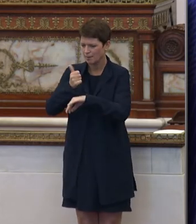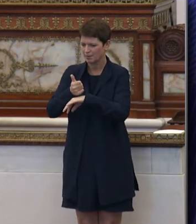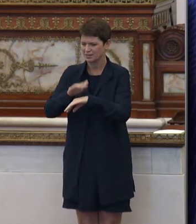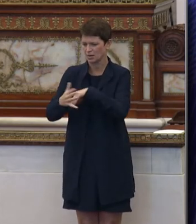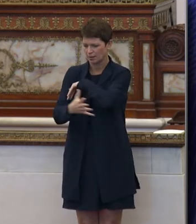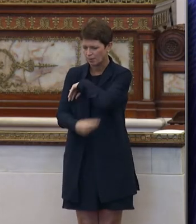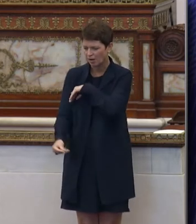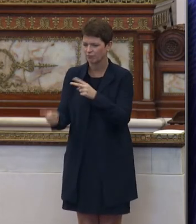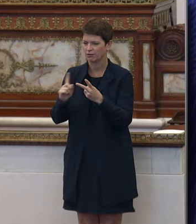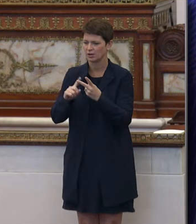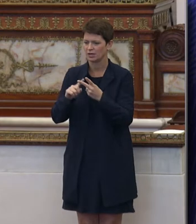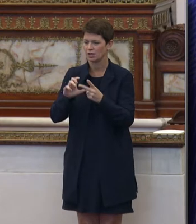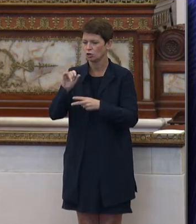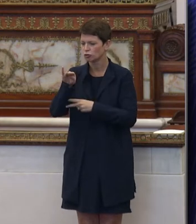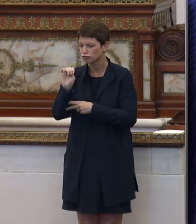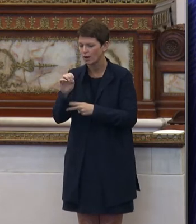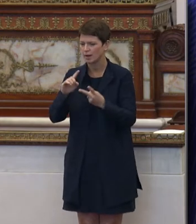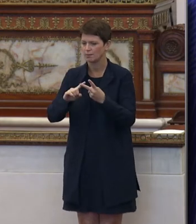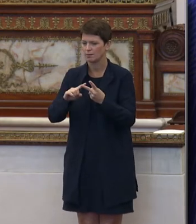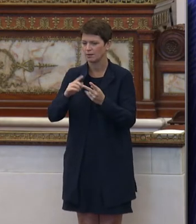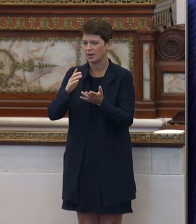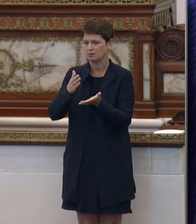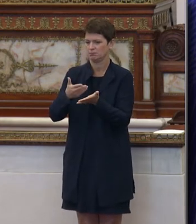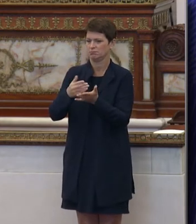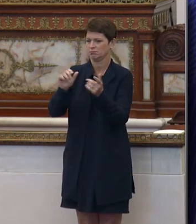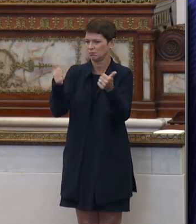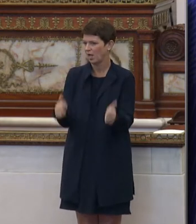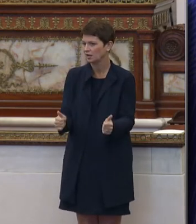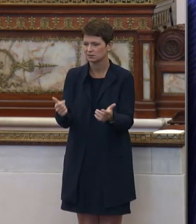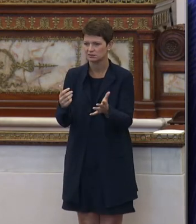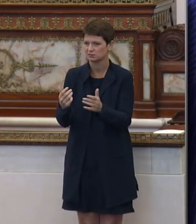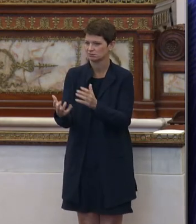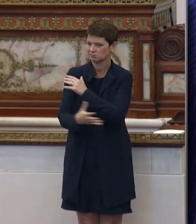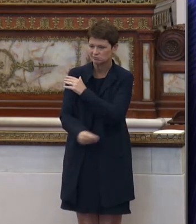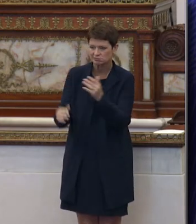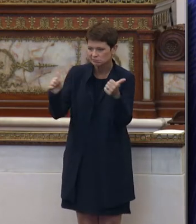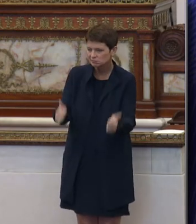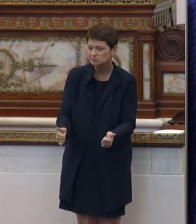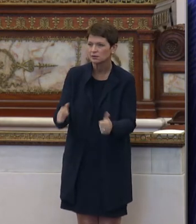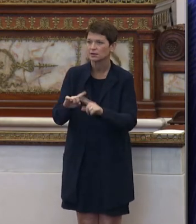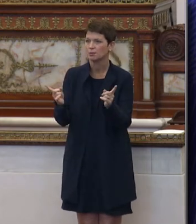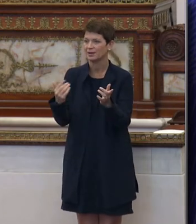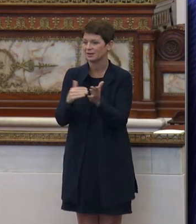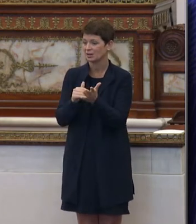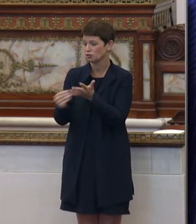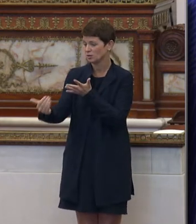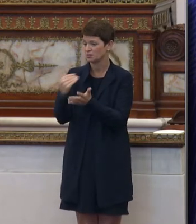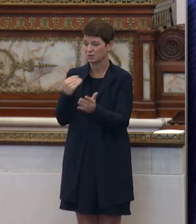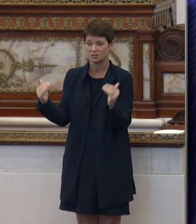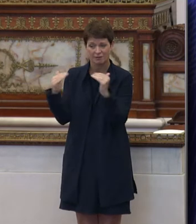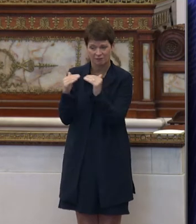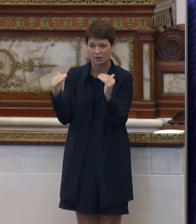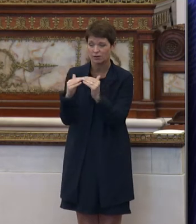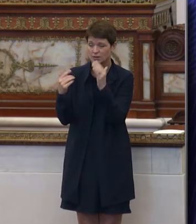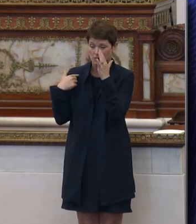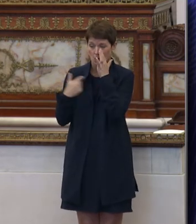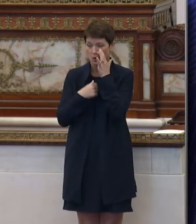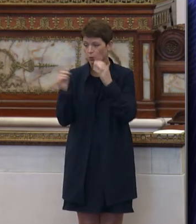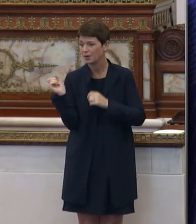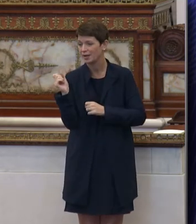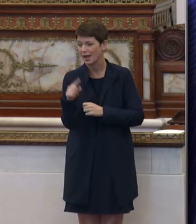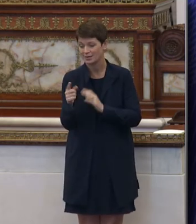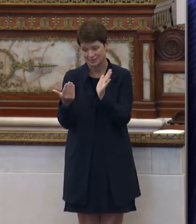on poverty, crime, and blight? And so in the interest of transparency and fairness, we ask